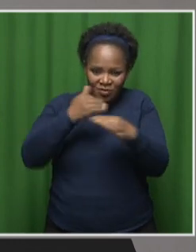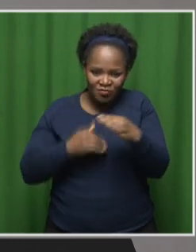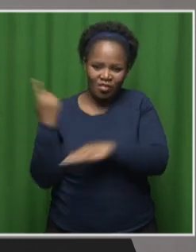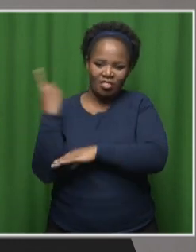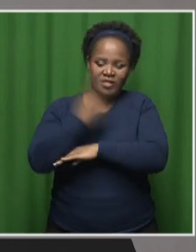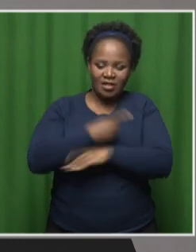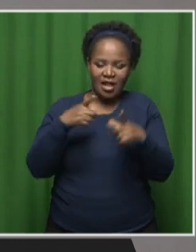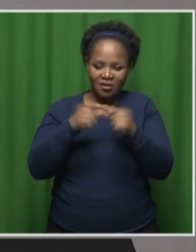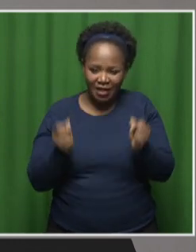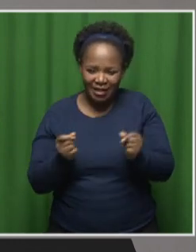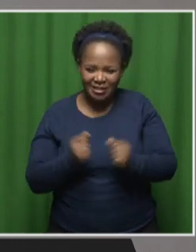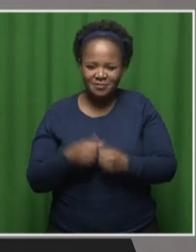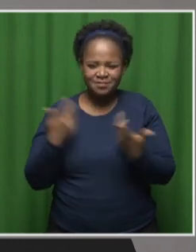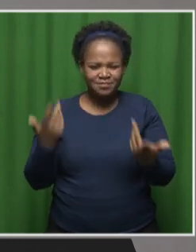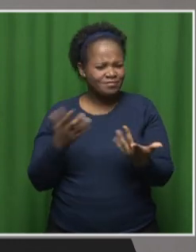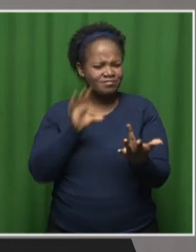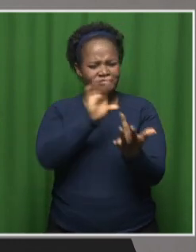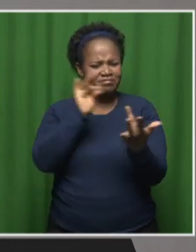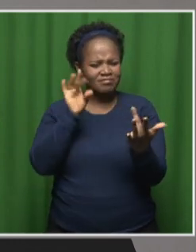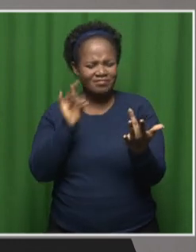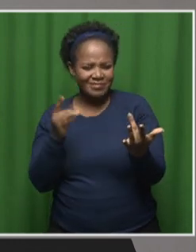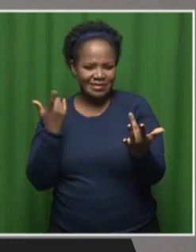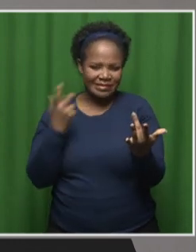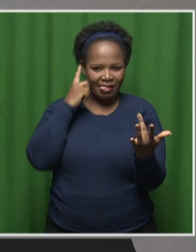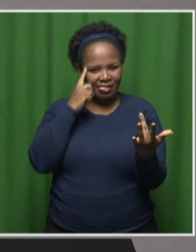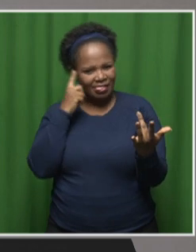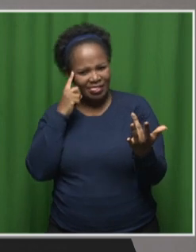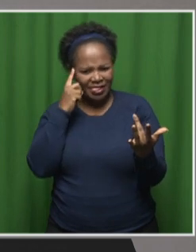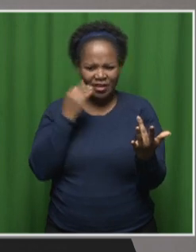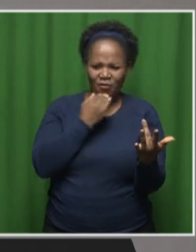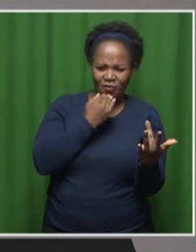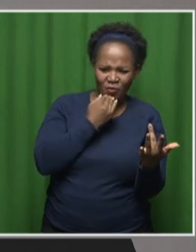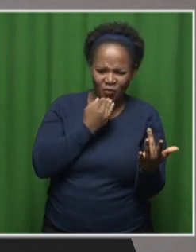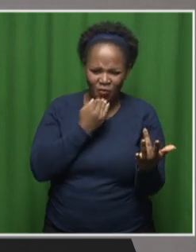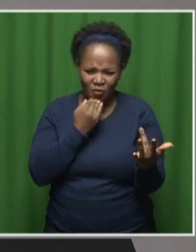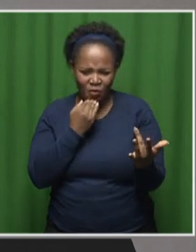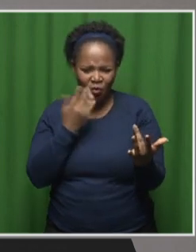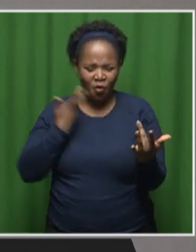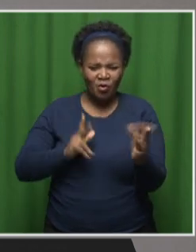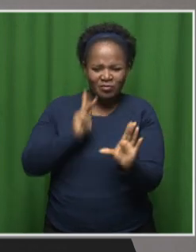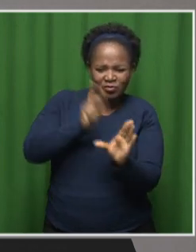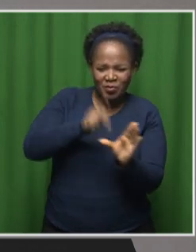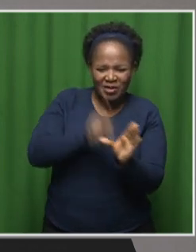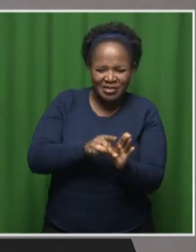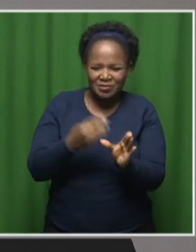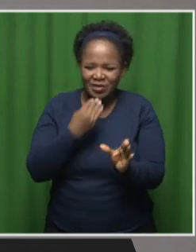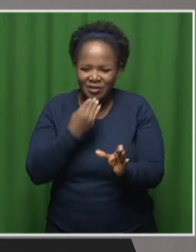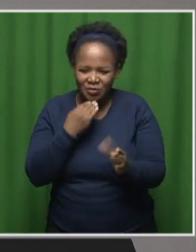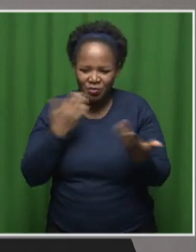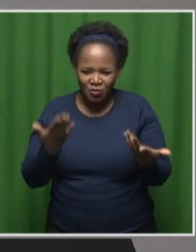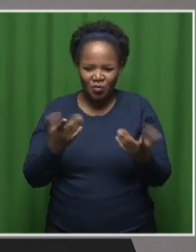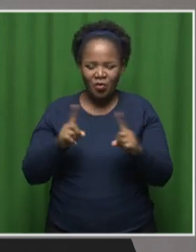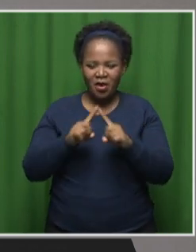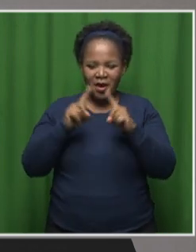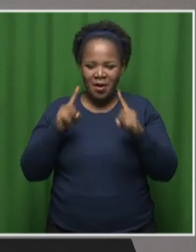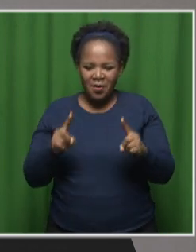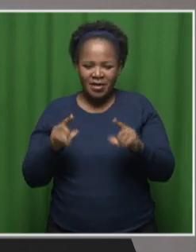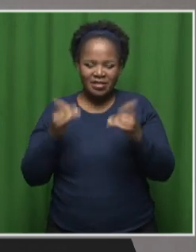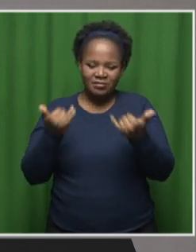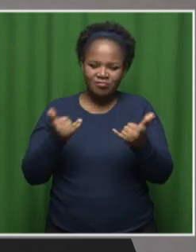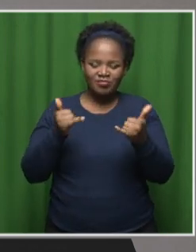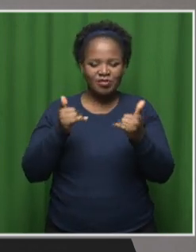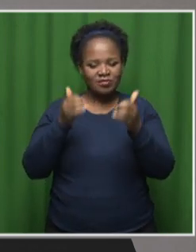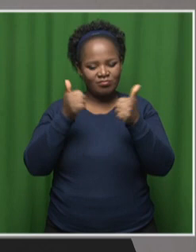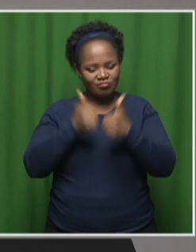been the two of us who haven't identified any other girls that, you know, want to participate with us. But, at the board, in front of the class,